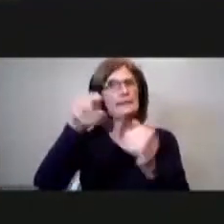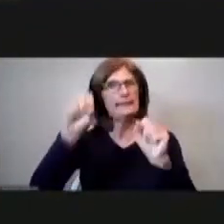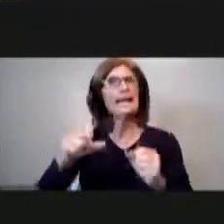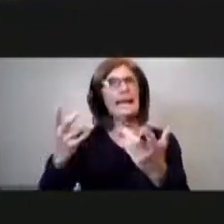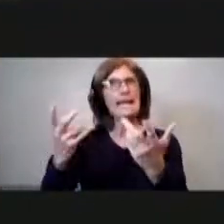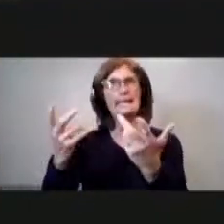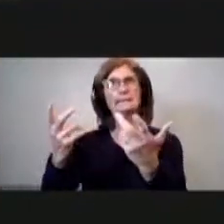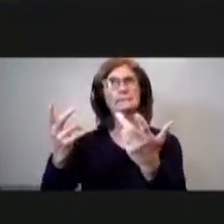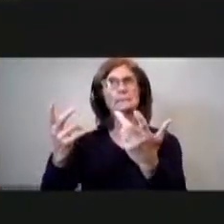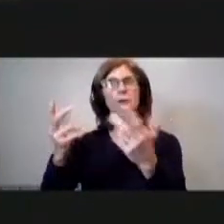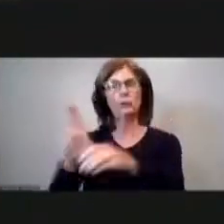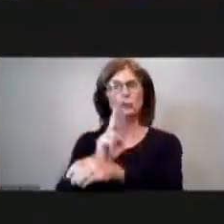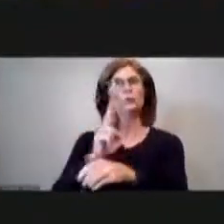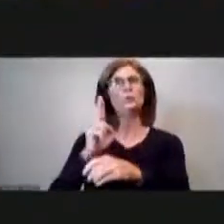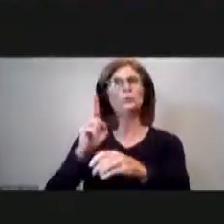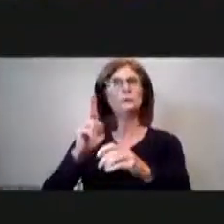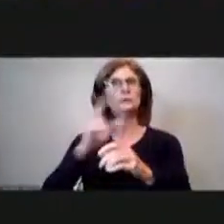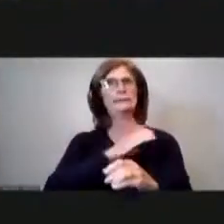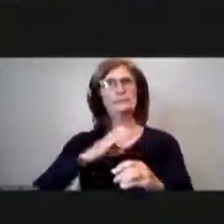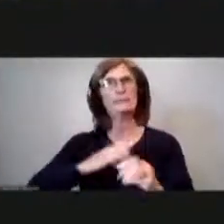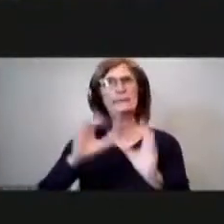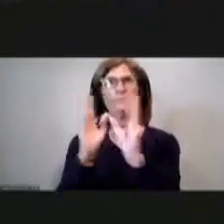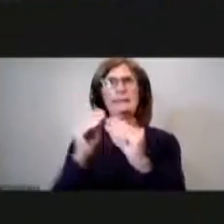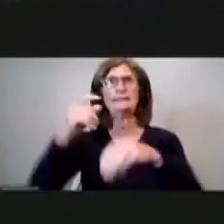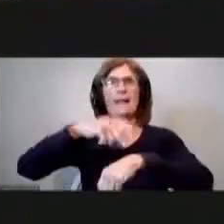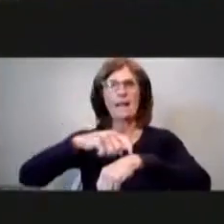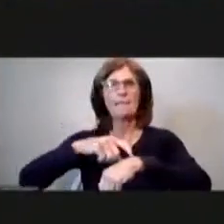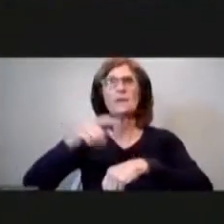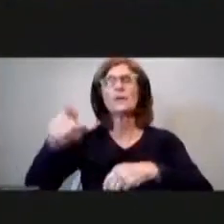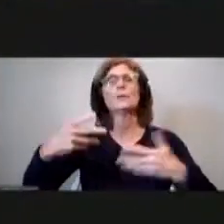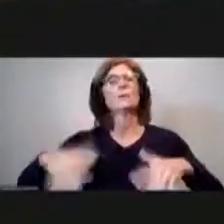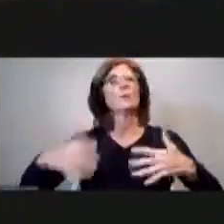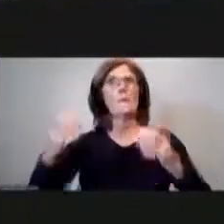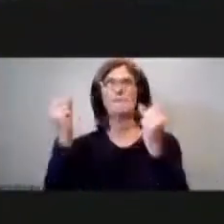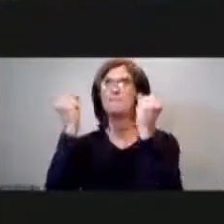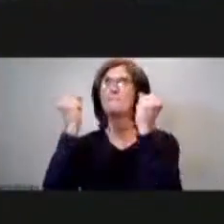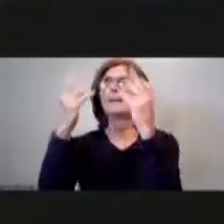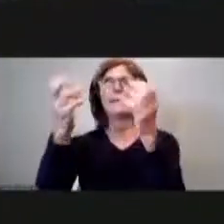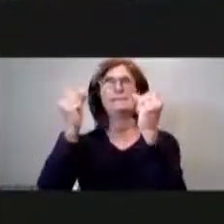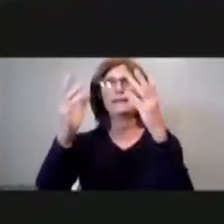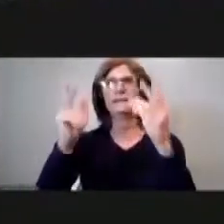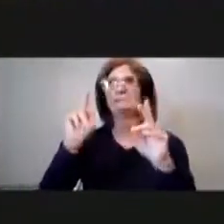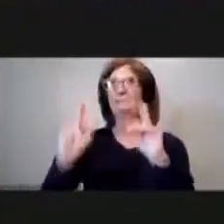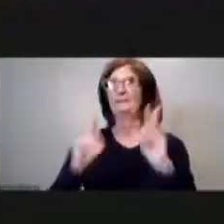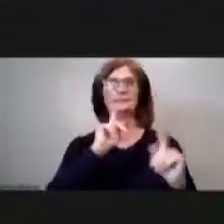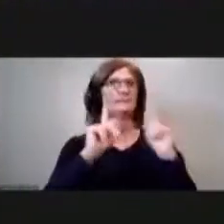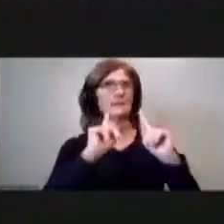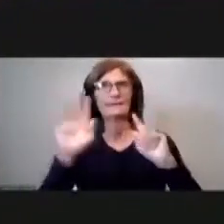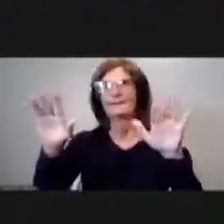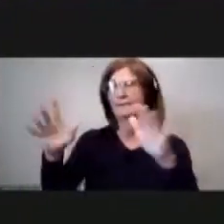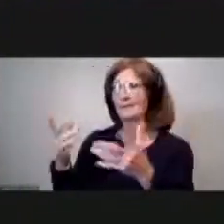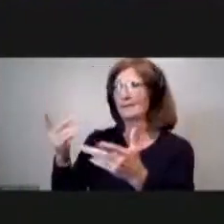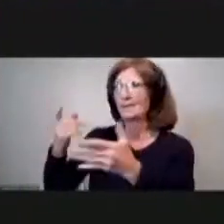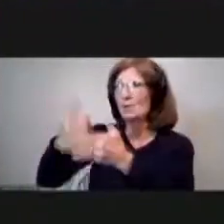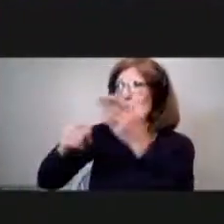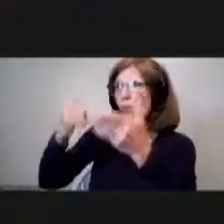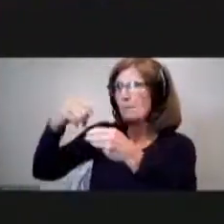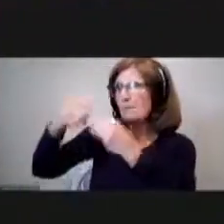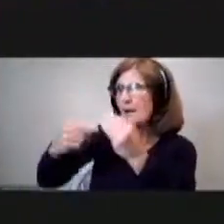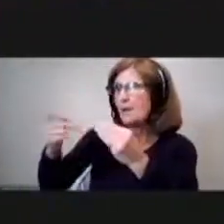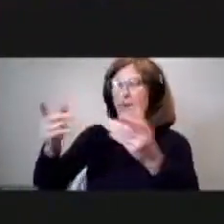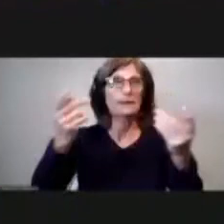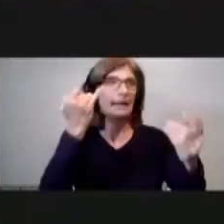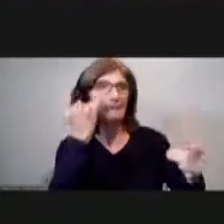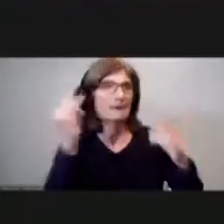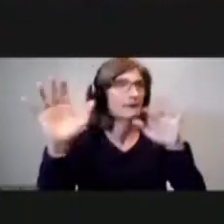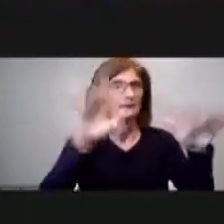standing committee meeting um there have been many many conversations in the background as many of us know but to bring it to the public's attention as well that we